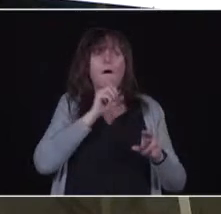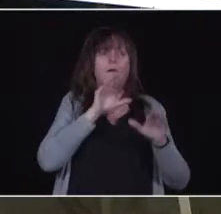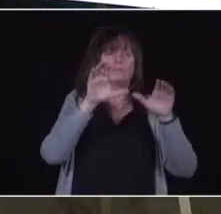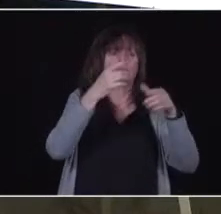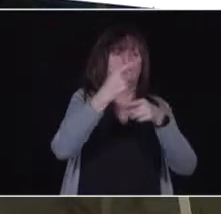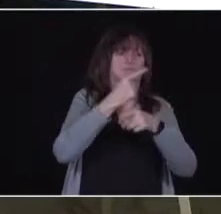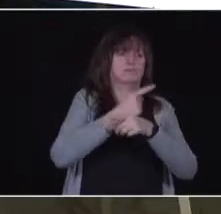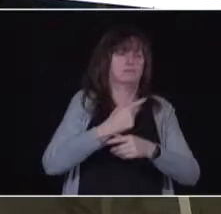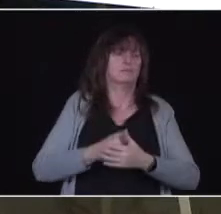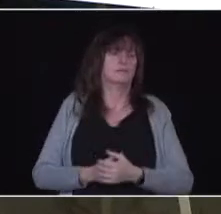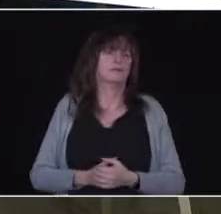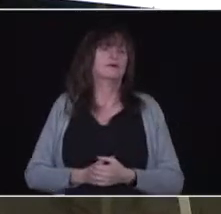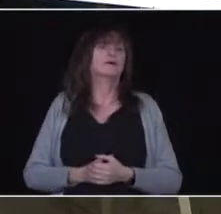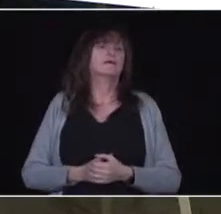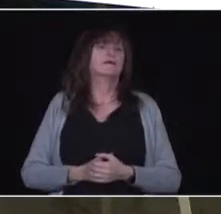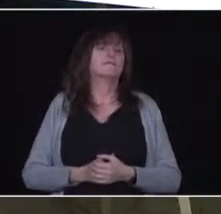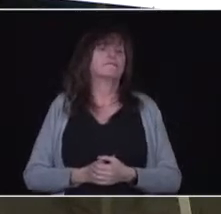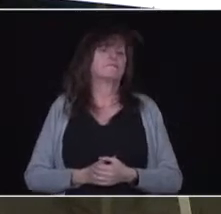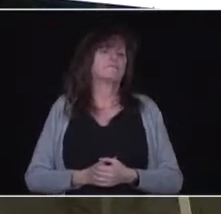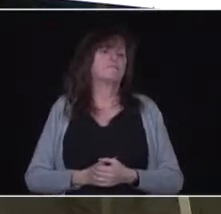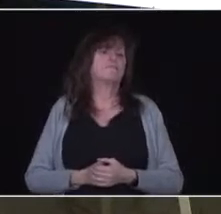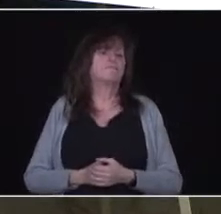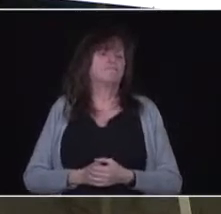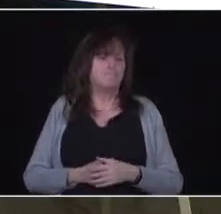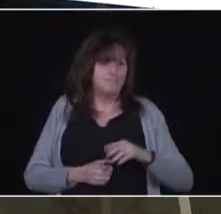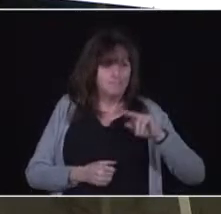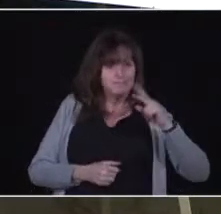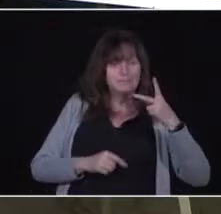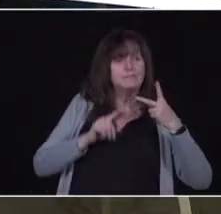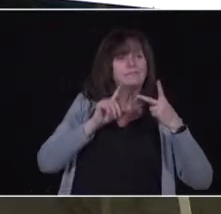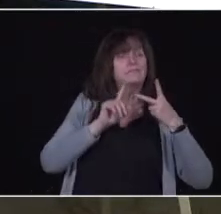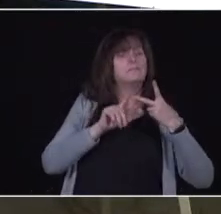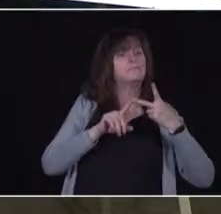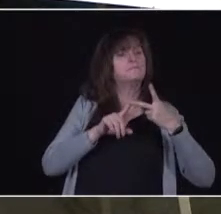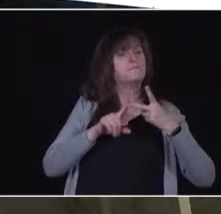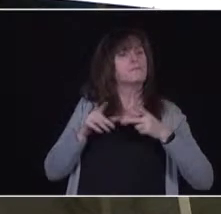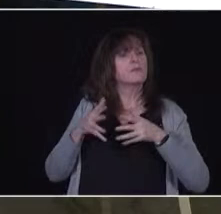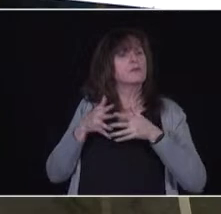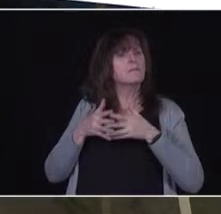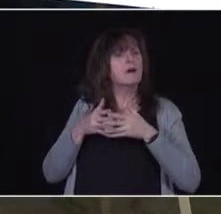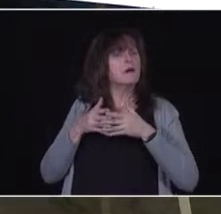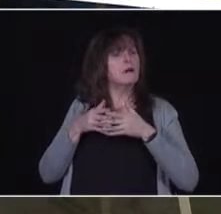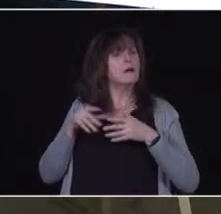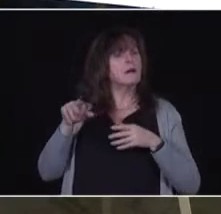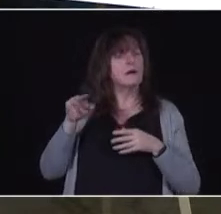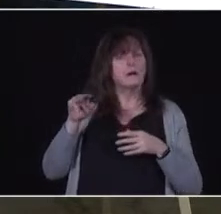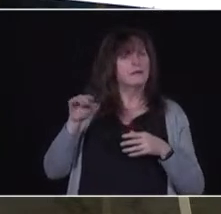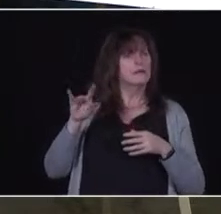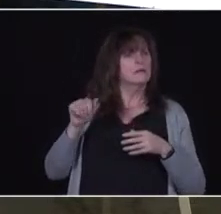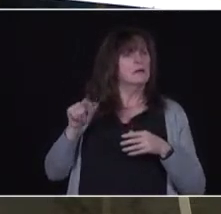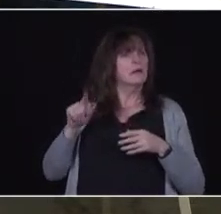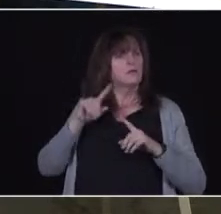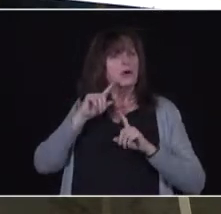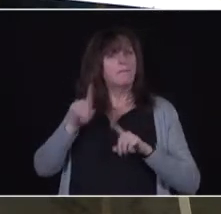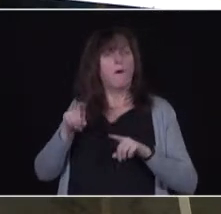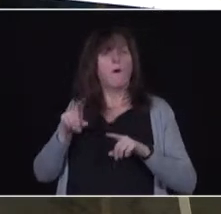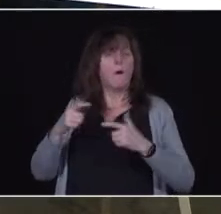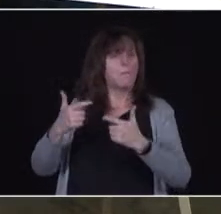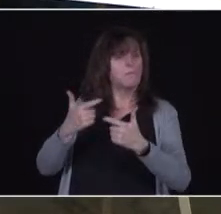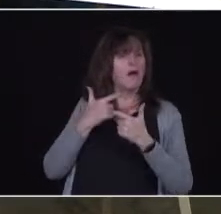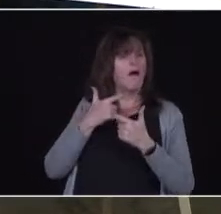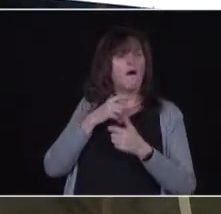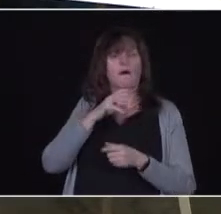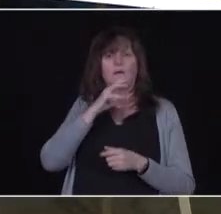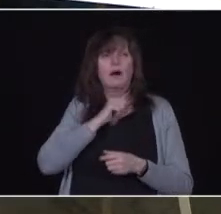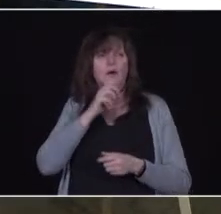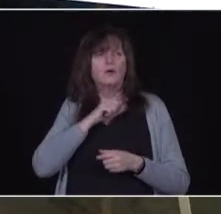In the US, media outlets have widely reported that online booking has prevented some seniors and lower income folks from getting their